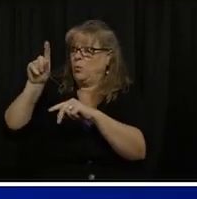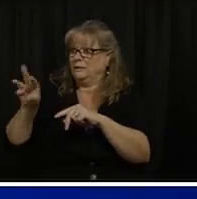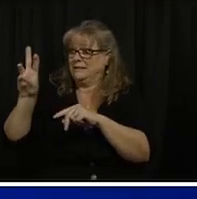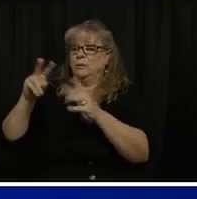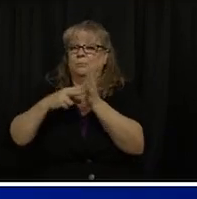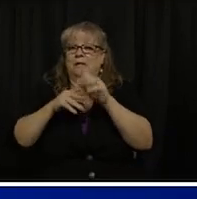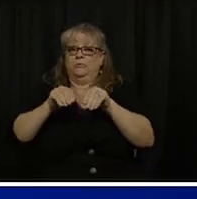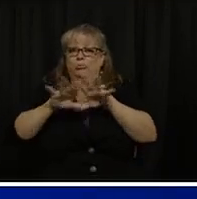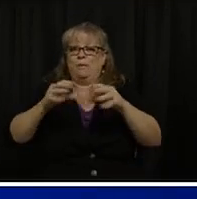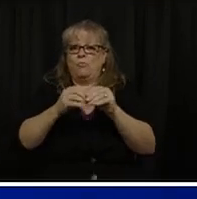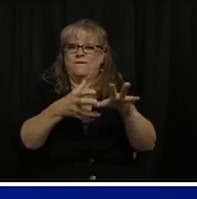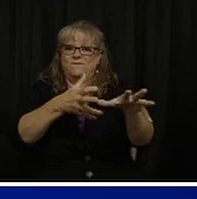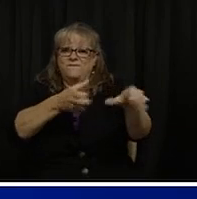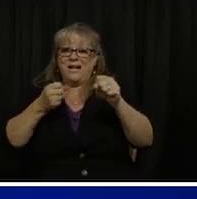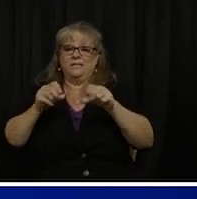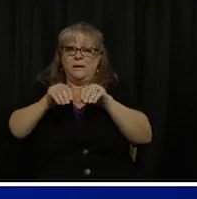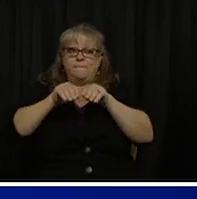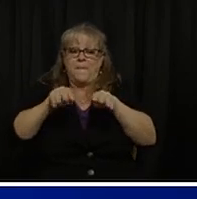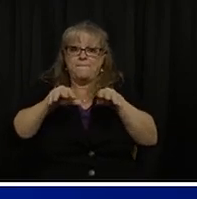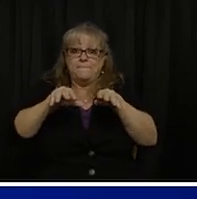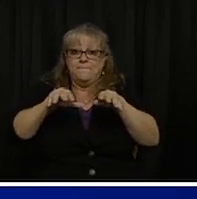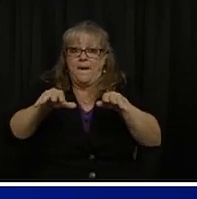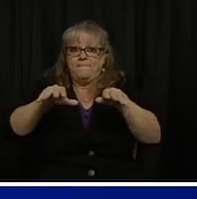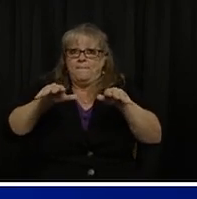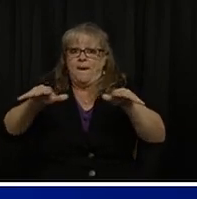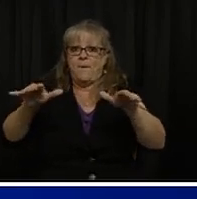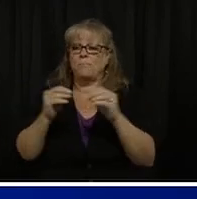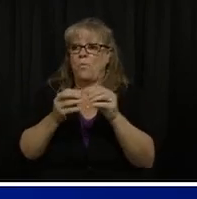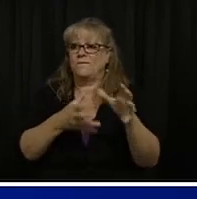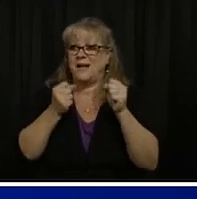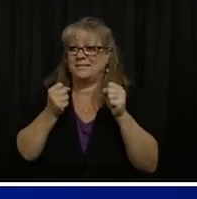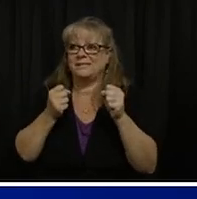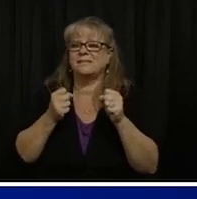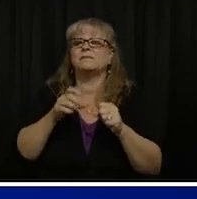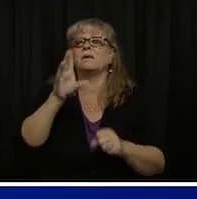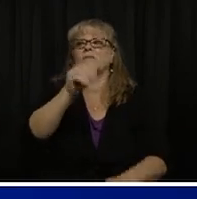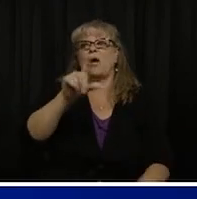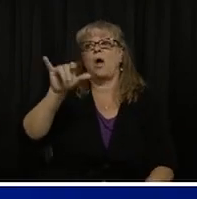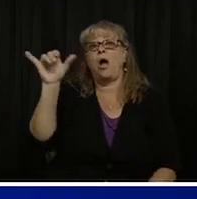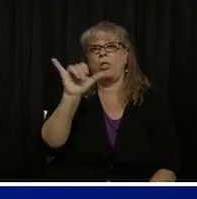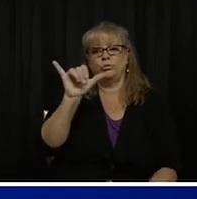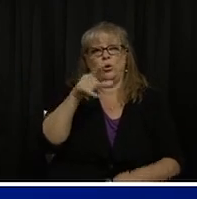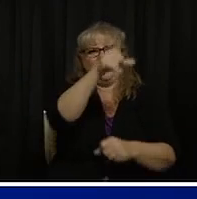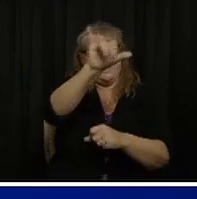in the number of cases occurring here in the state. And that is similarly shown in the graphic to the right.